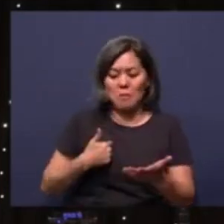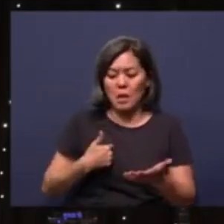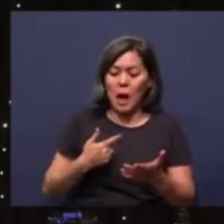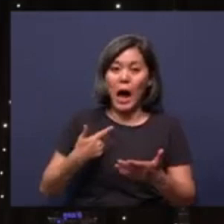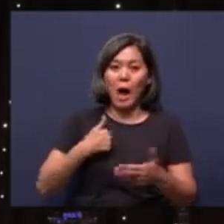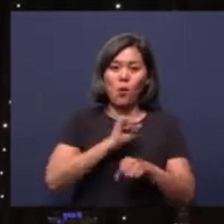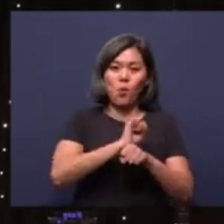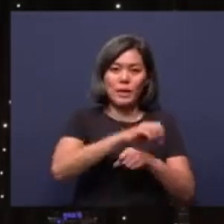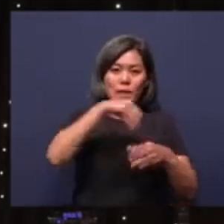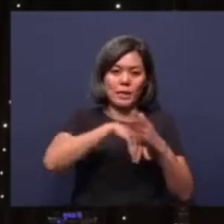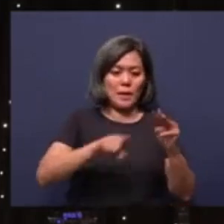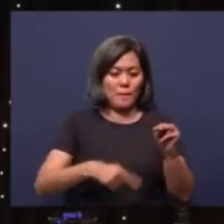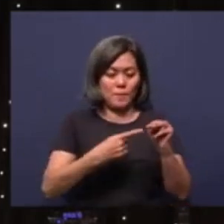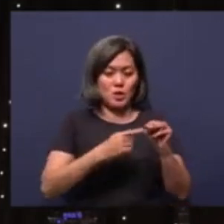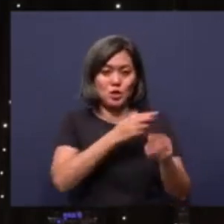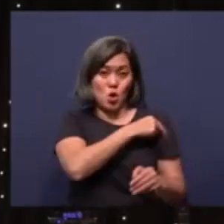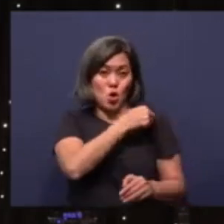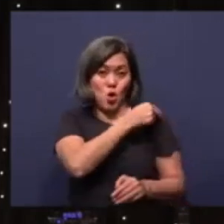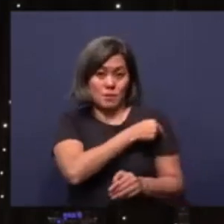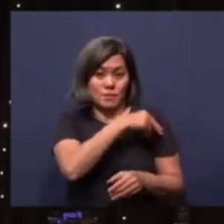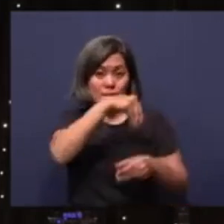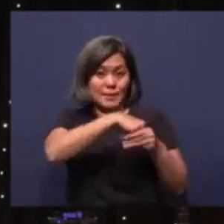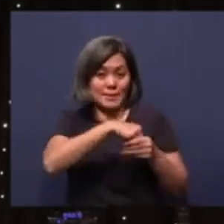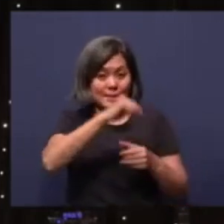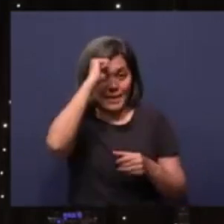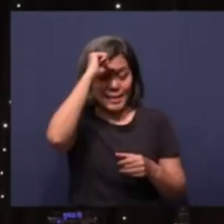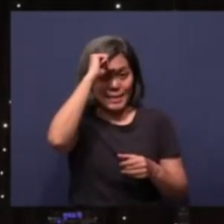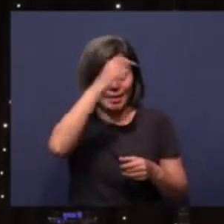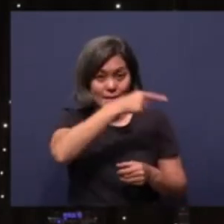working in one of the mission hospitals in India.